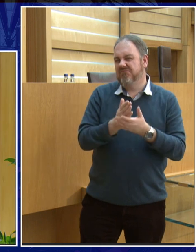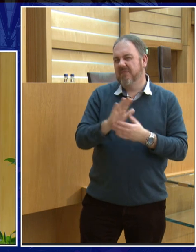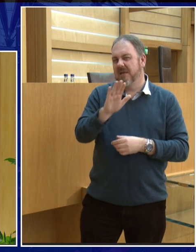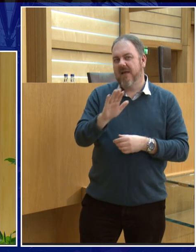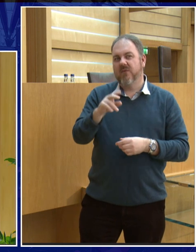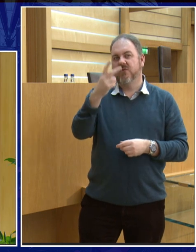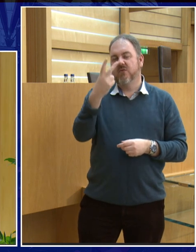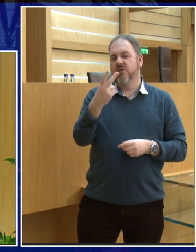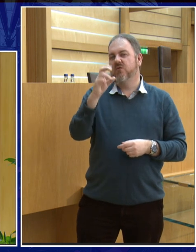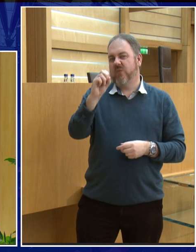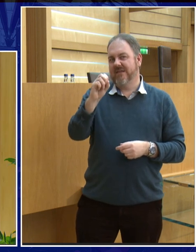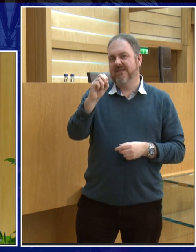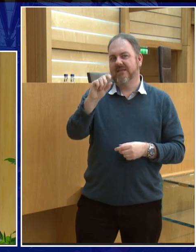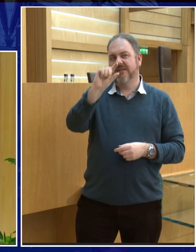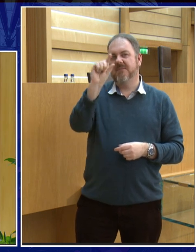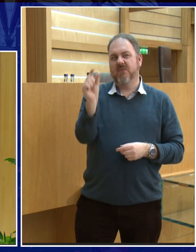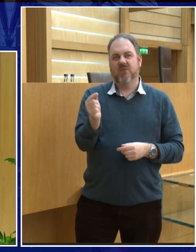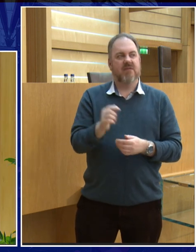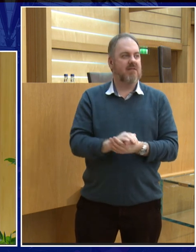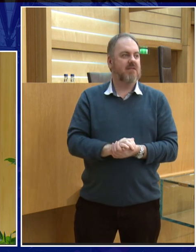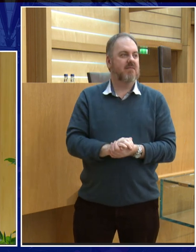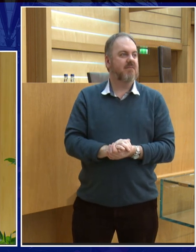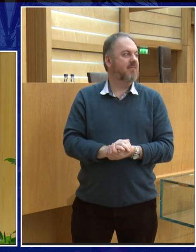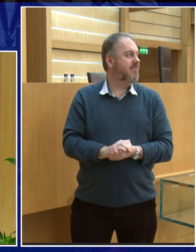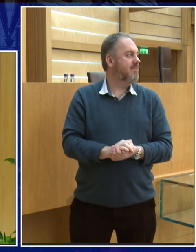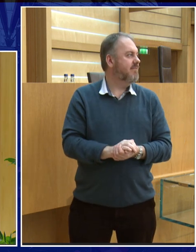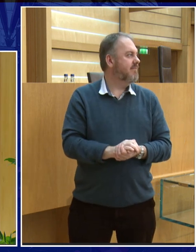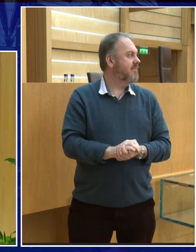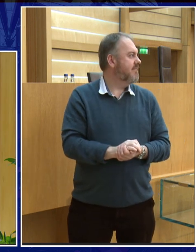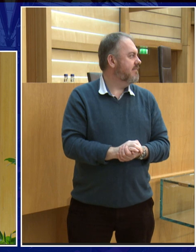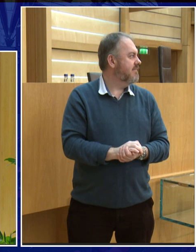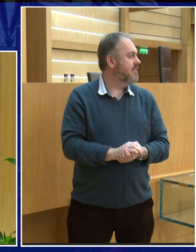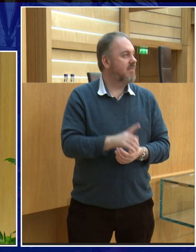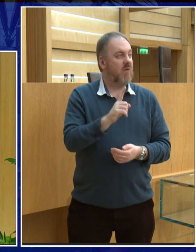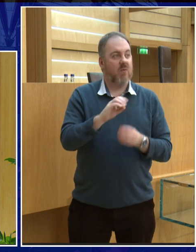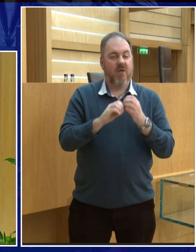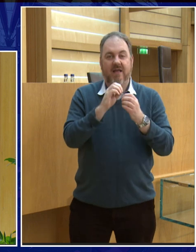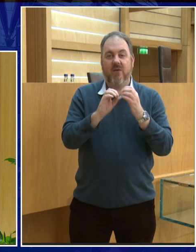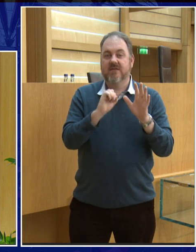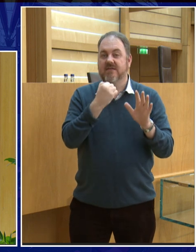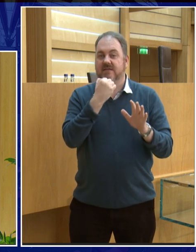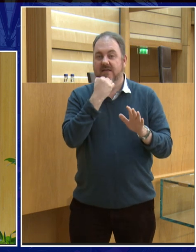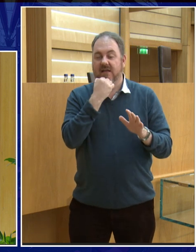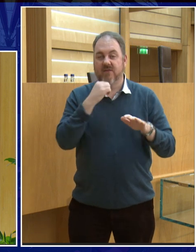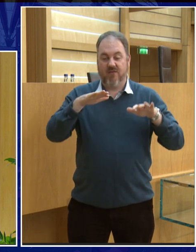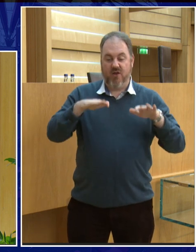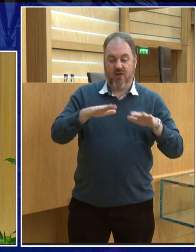But think you should go online and do the calculation because if you work out the volume of the moon and work out the volume of the earth and then divide the volume of the earth by the volume